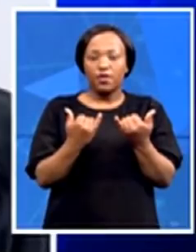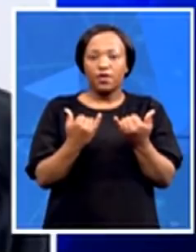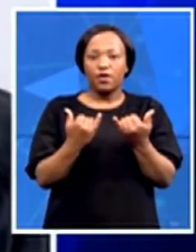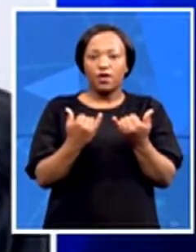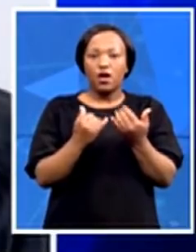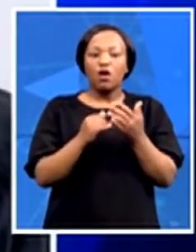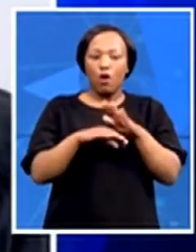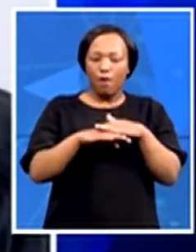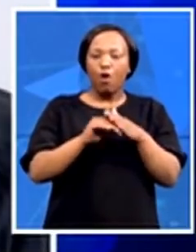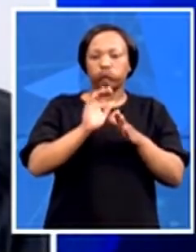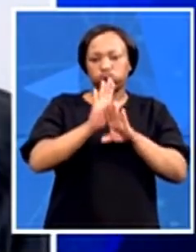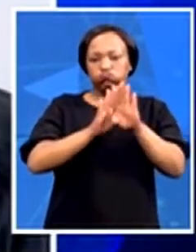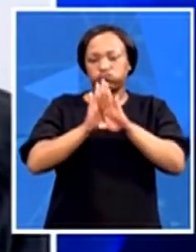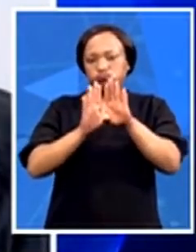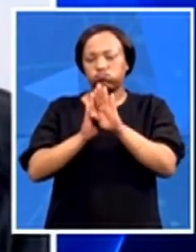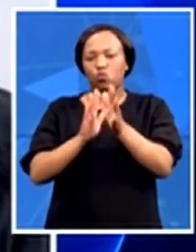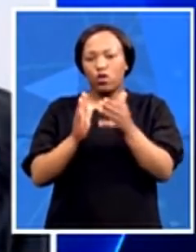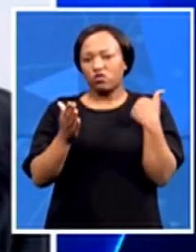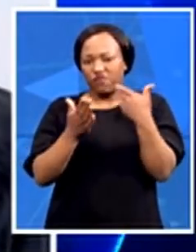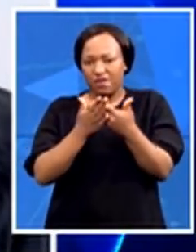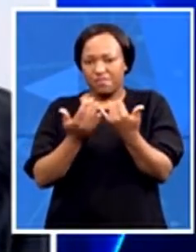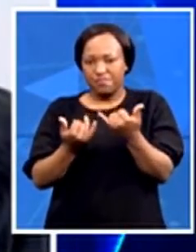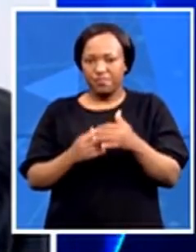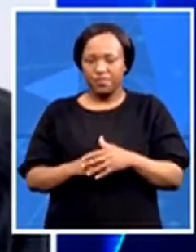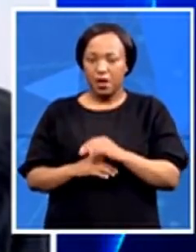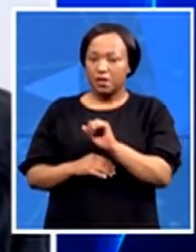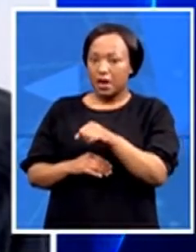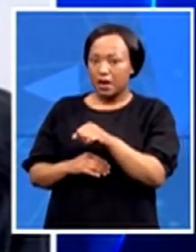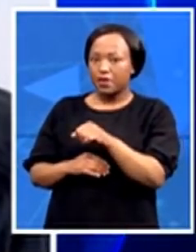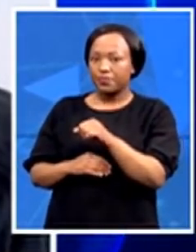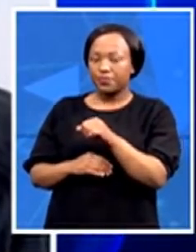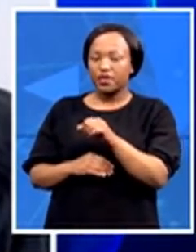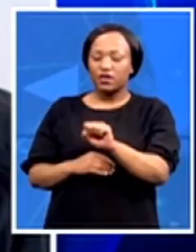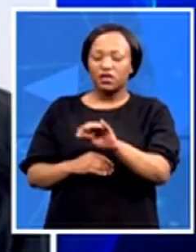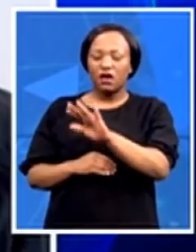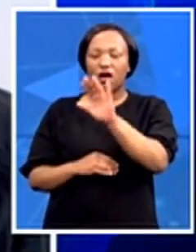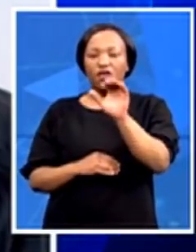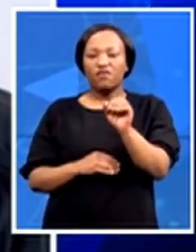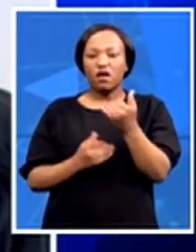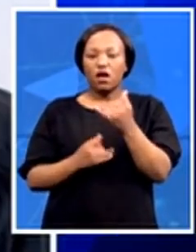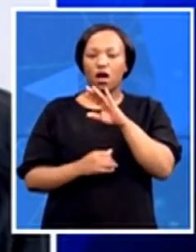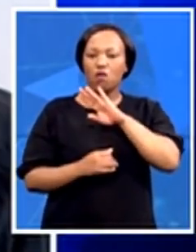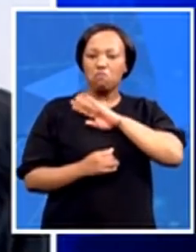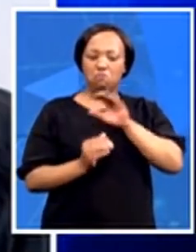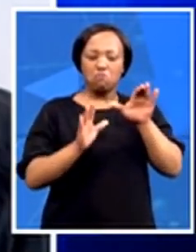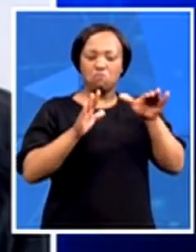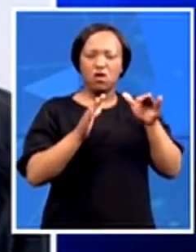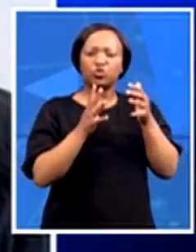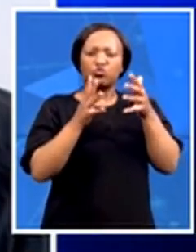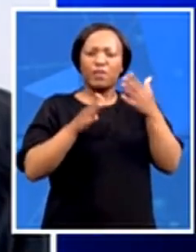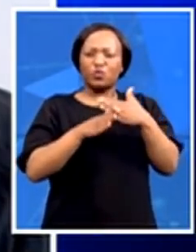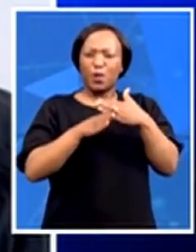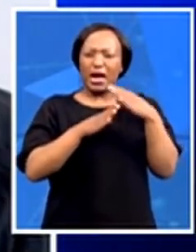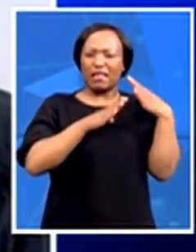Yeah. And just that about South African forces being stretched, that's a scary prospect. Does